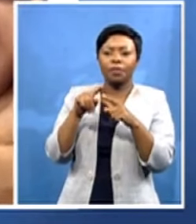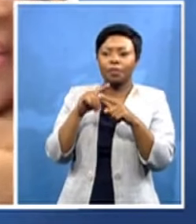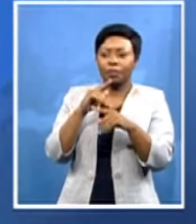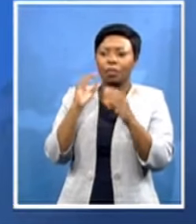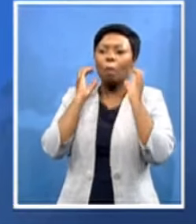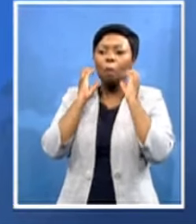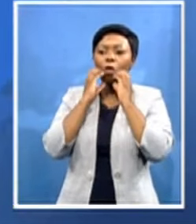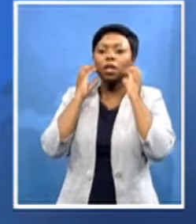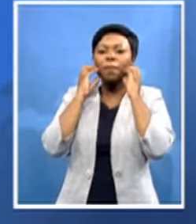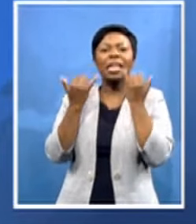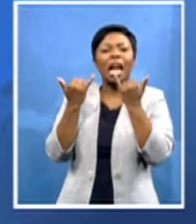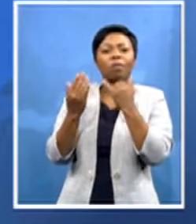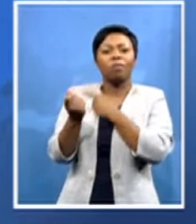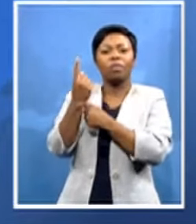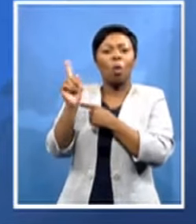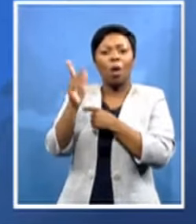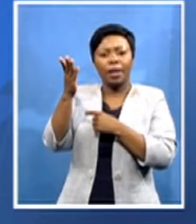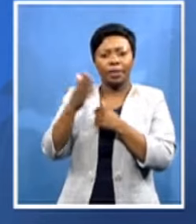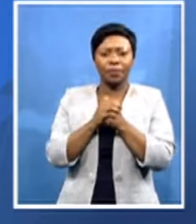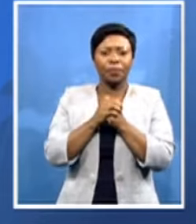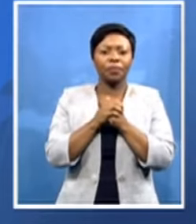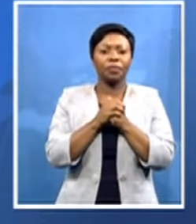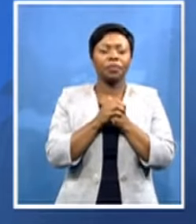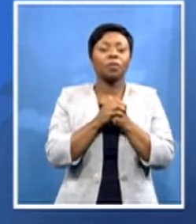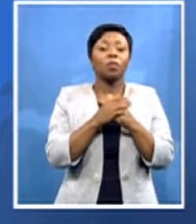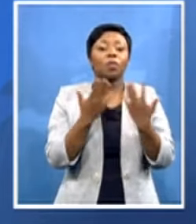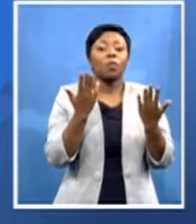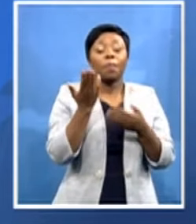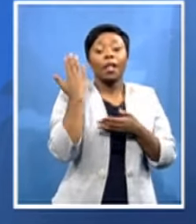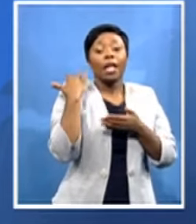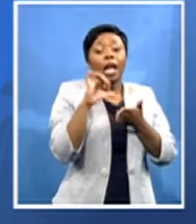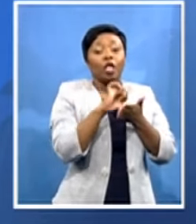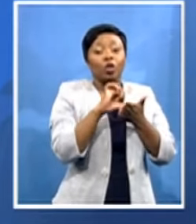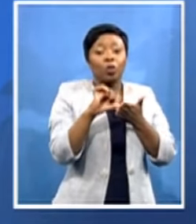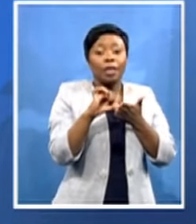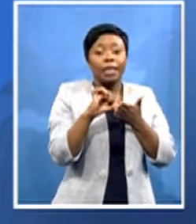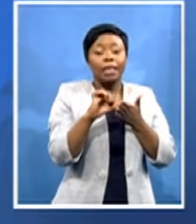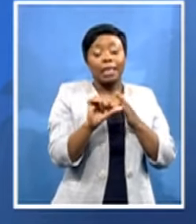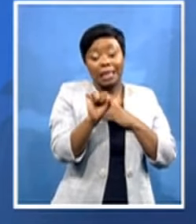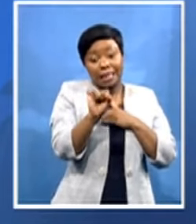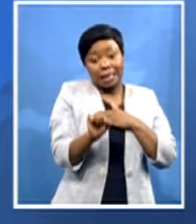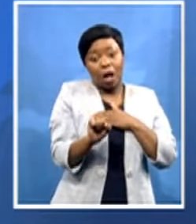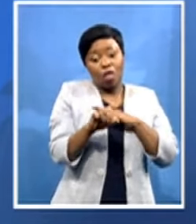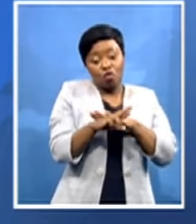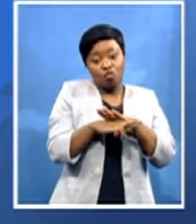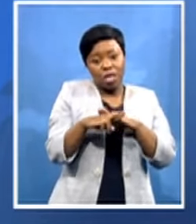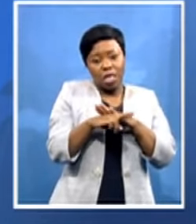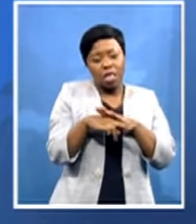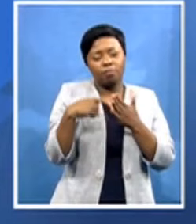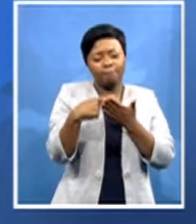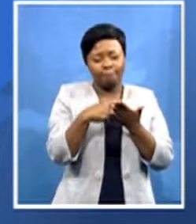last week in our caucus as southern region to be a exemplar